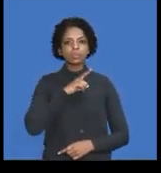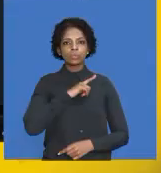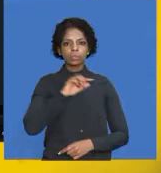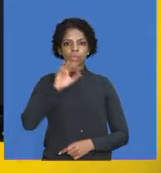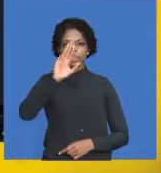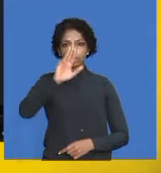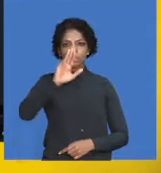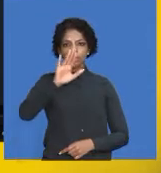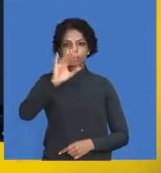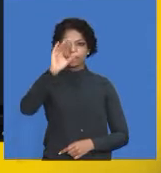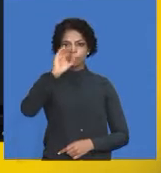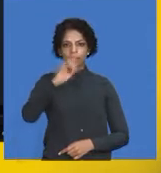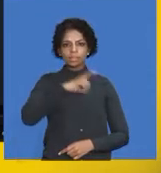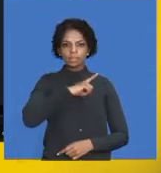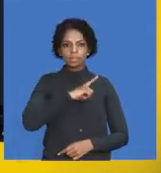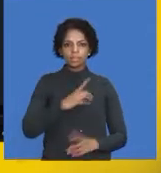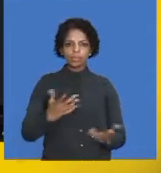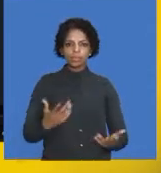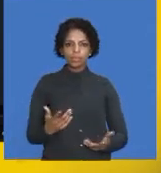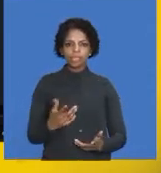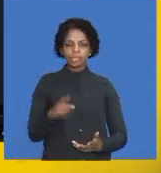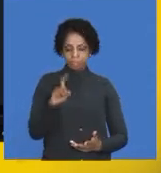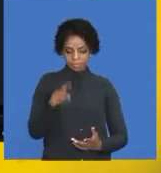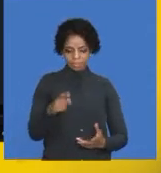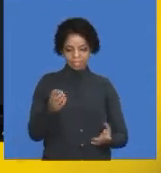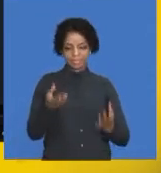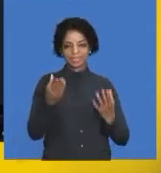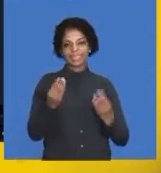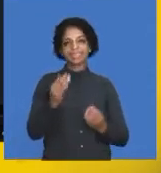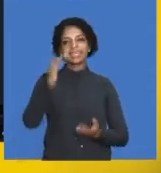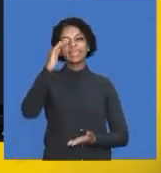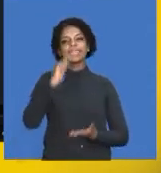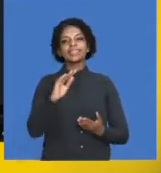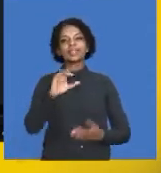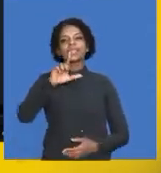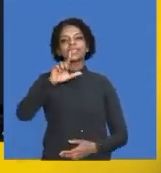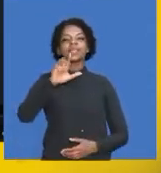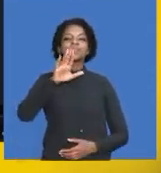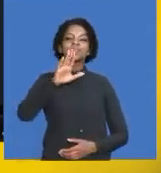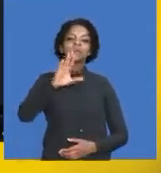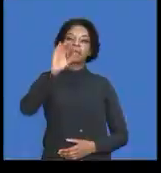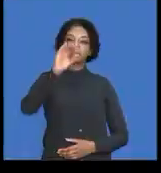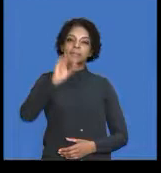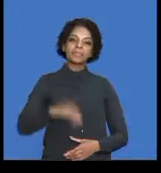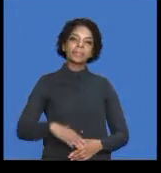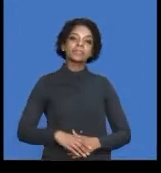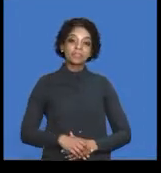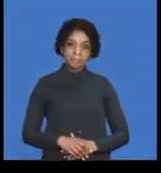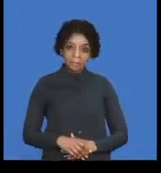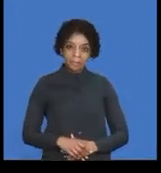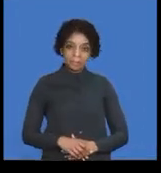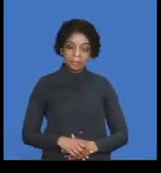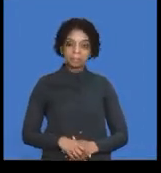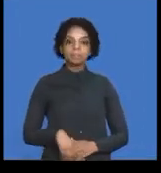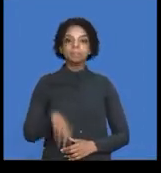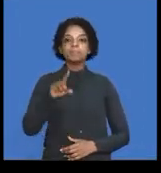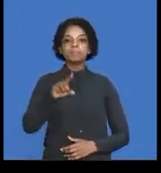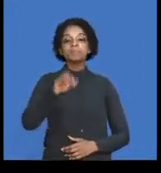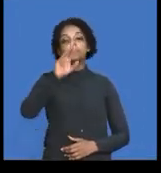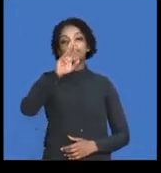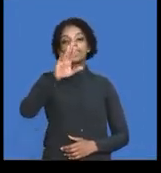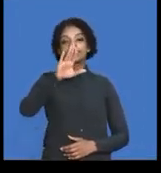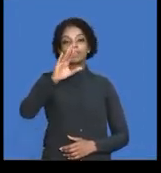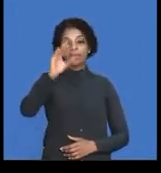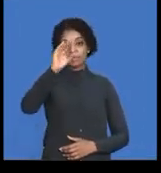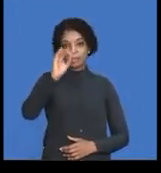Because your debtors are entitled to a 5% discount. Therefore, take that figure times 95% and